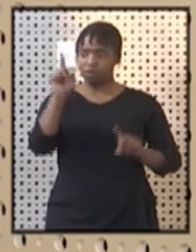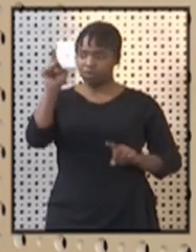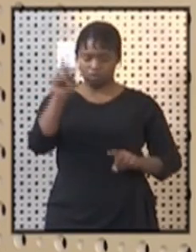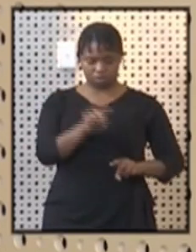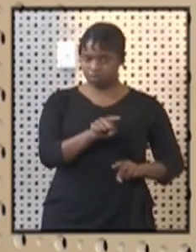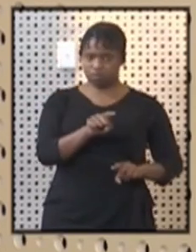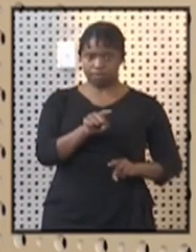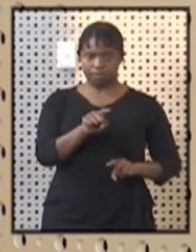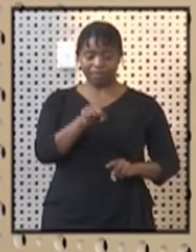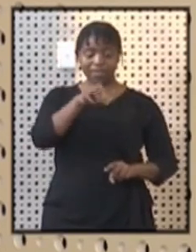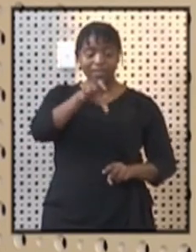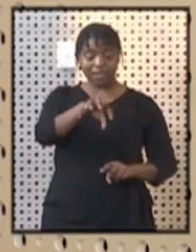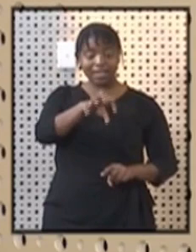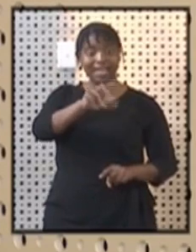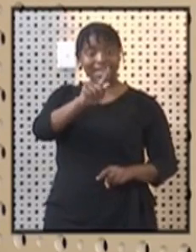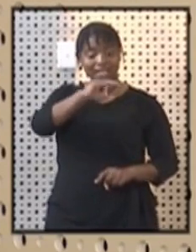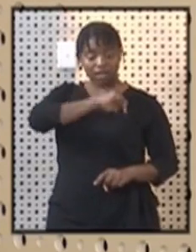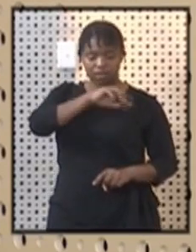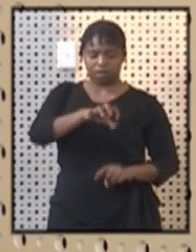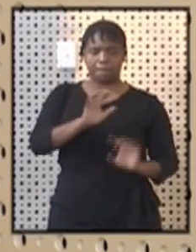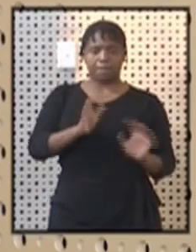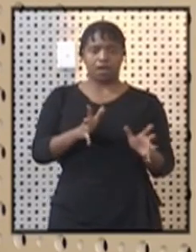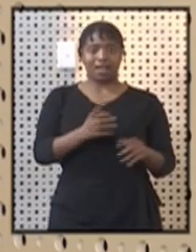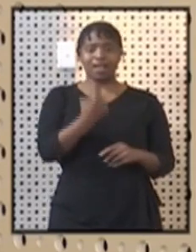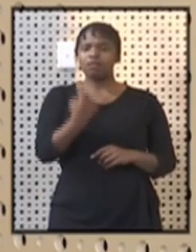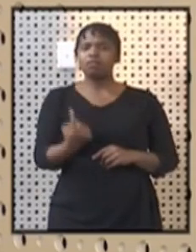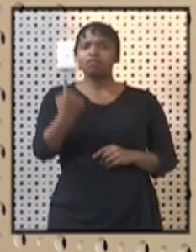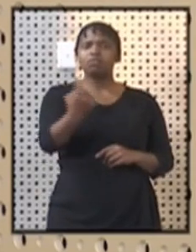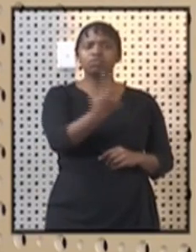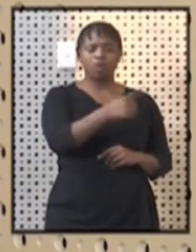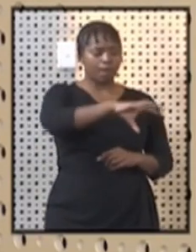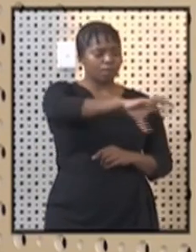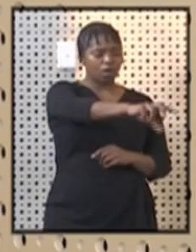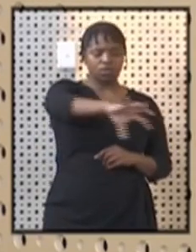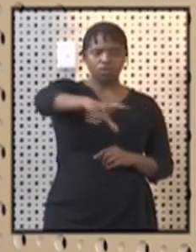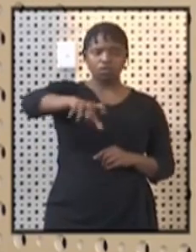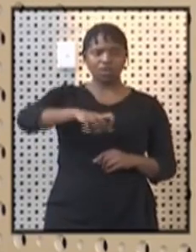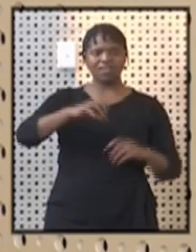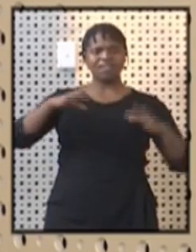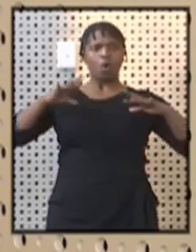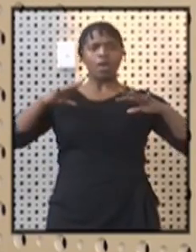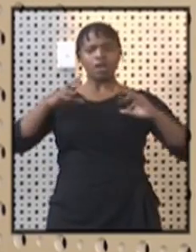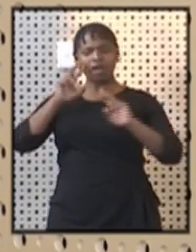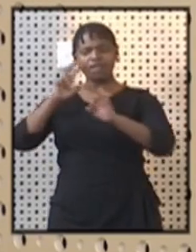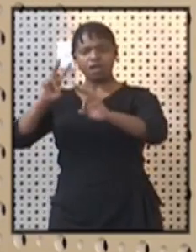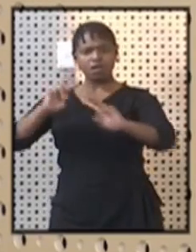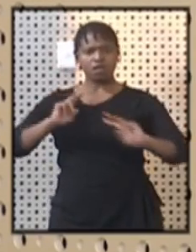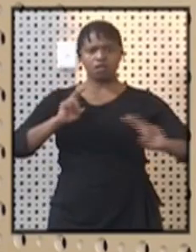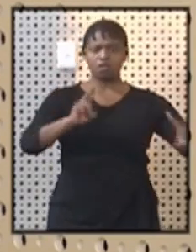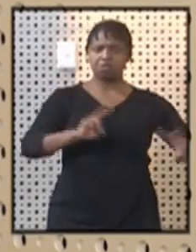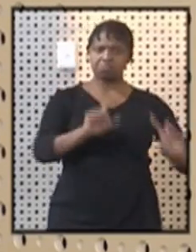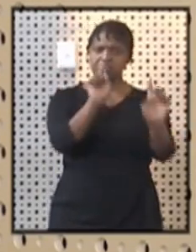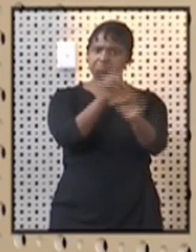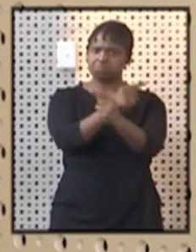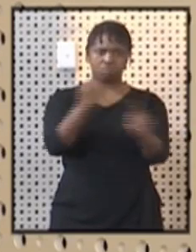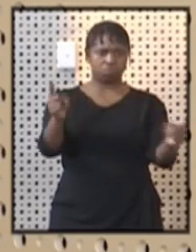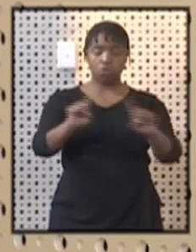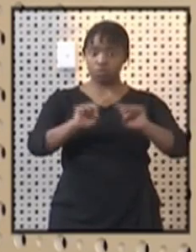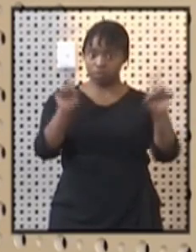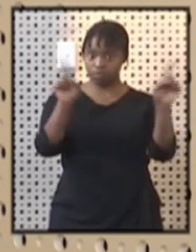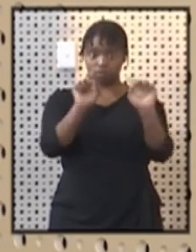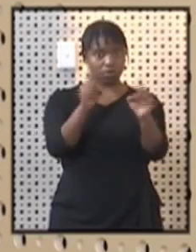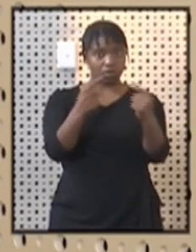Individuals are not, are still not permitted to travel between provinces for leisure purposes. Accordingly,